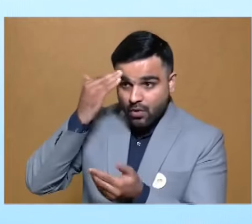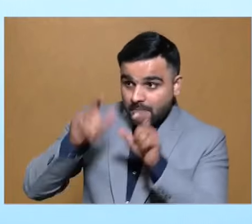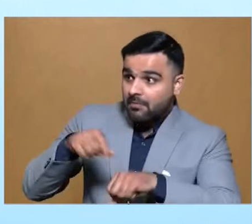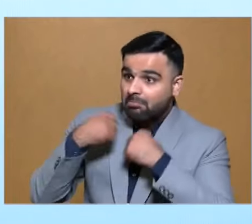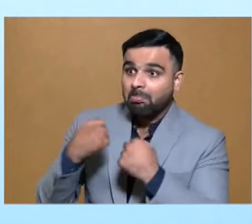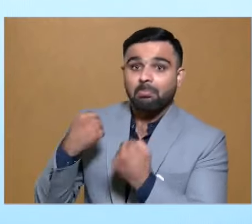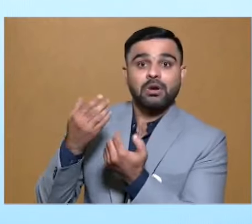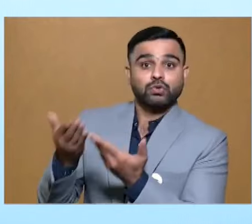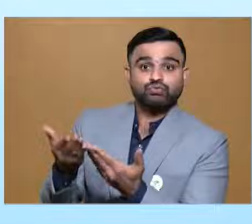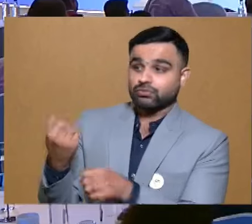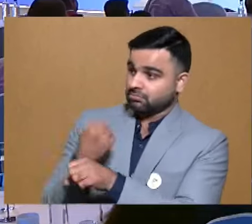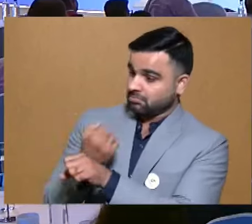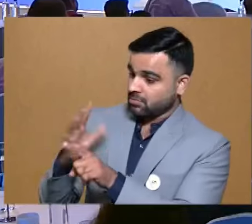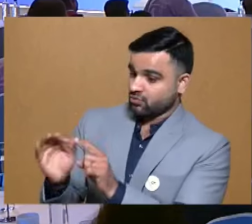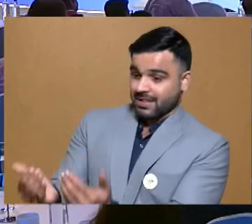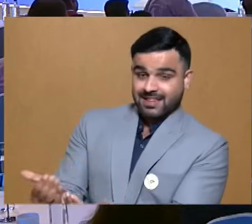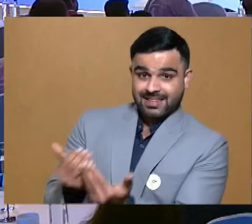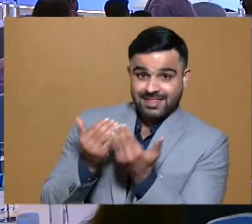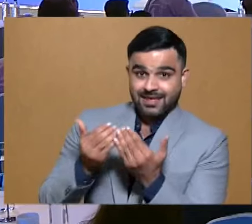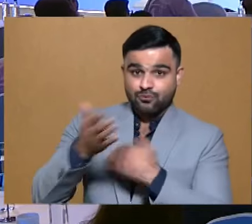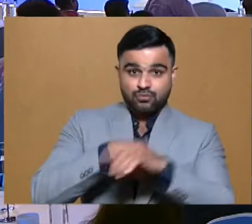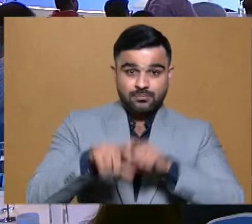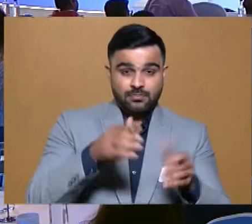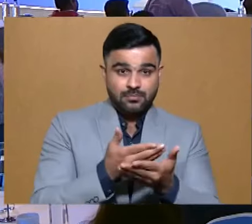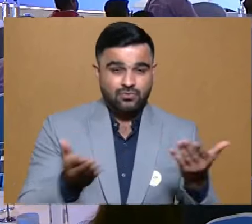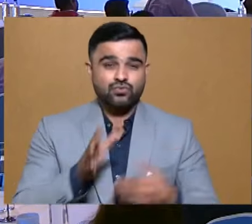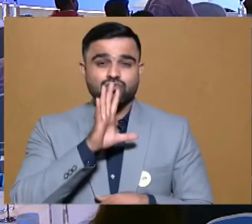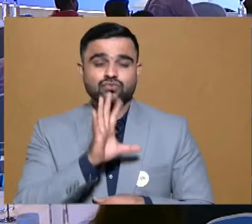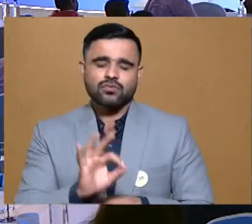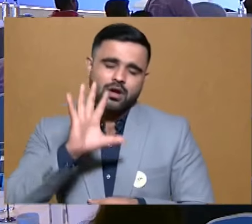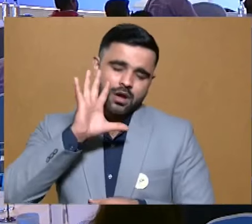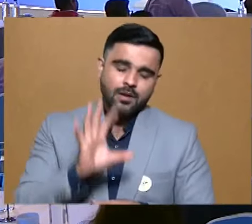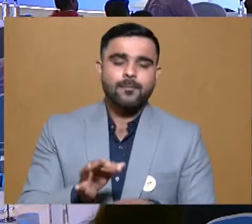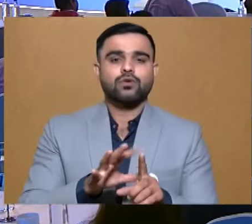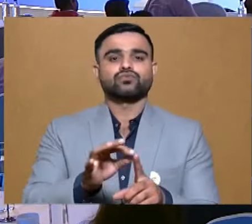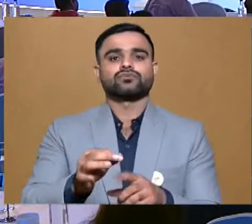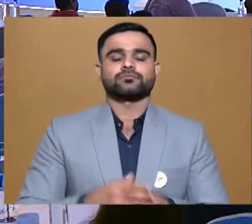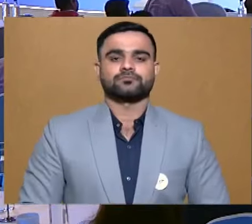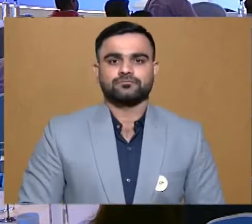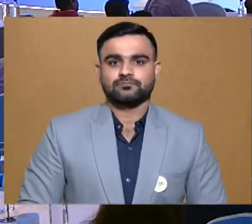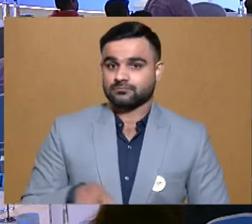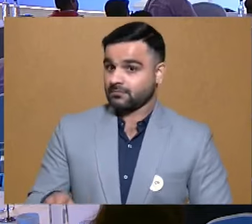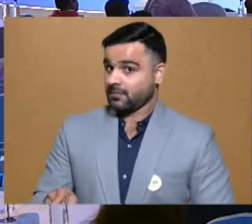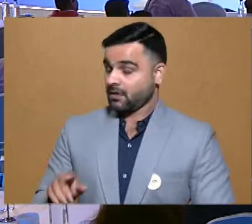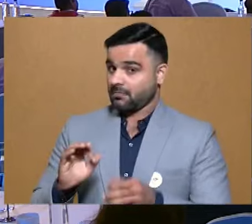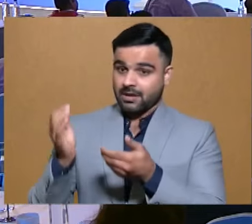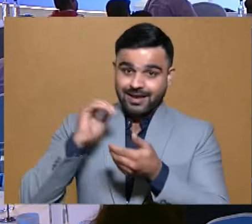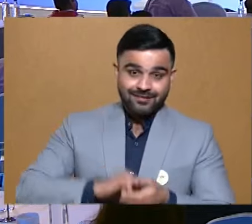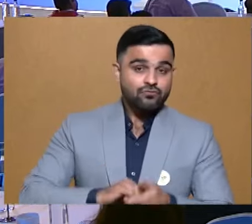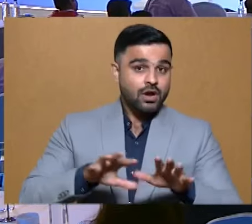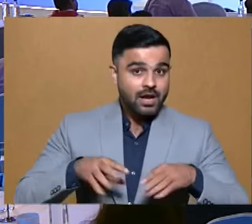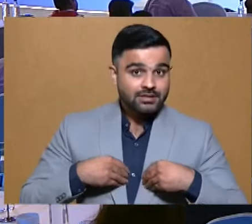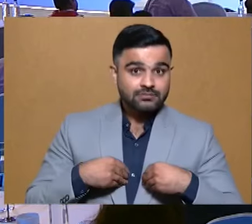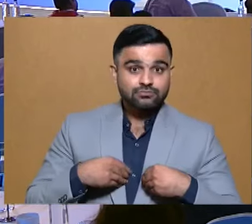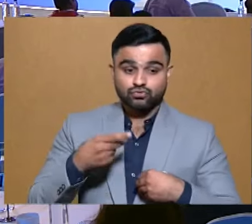people who are supporting disability is absolutely essential to do. You know, it has got a great deal of acceptance.